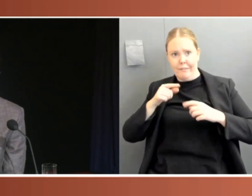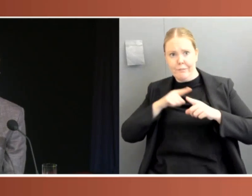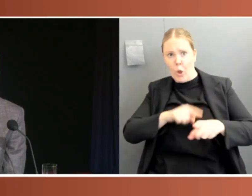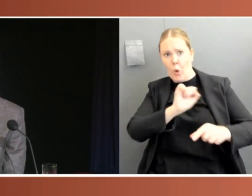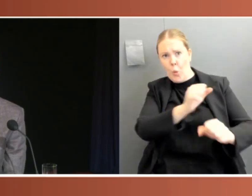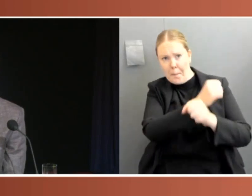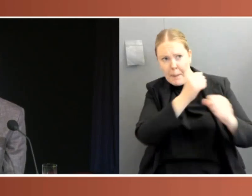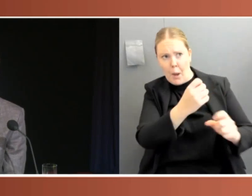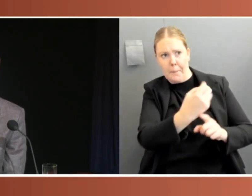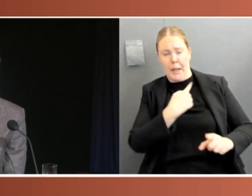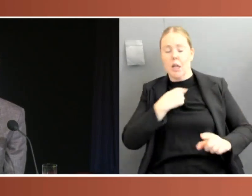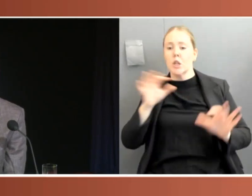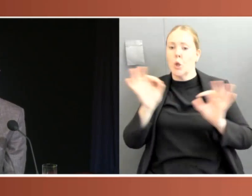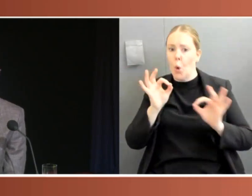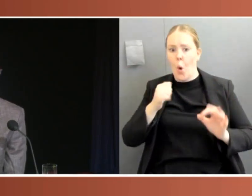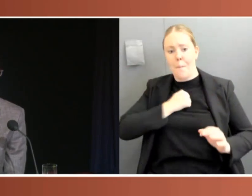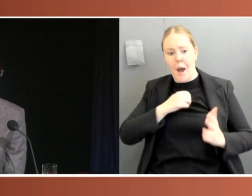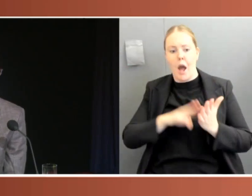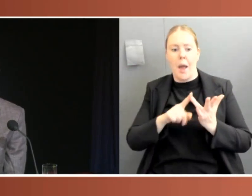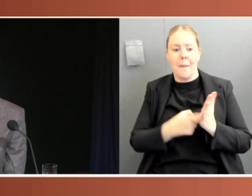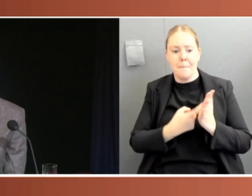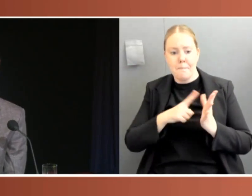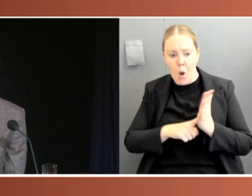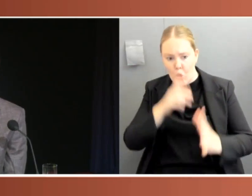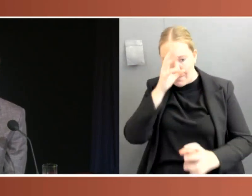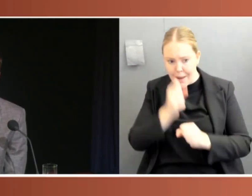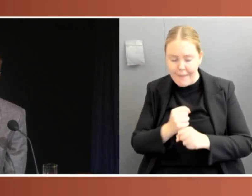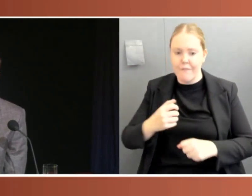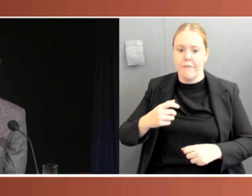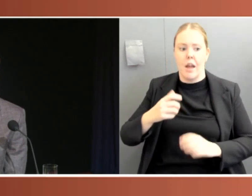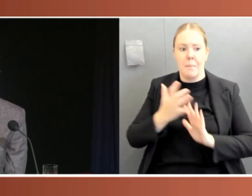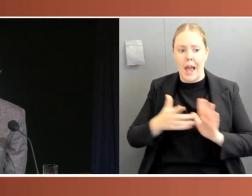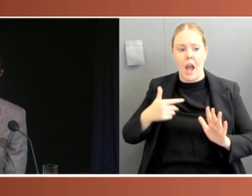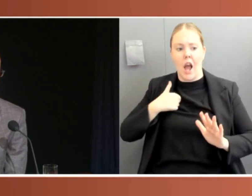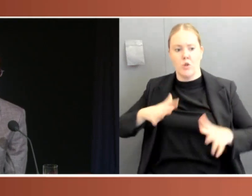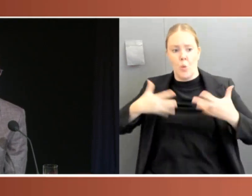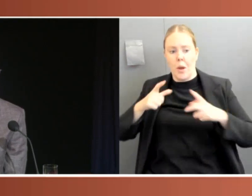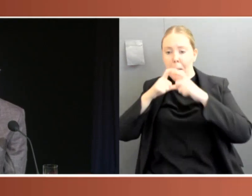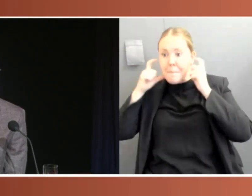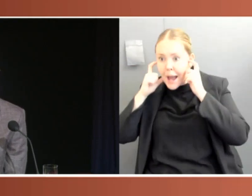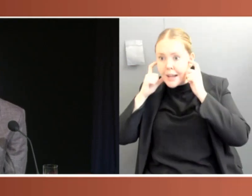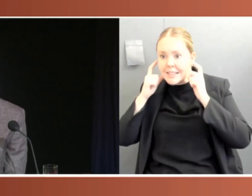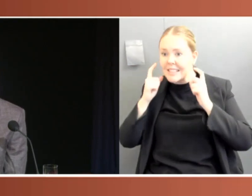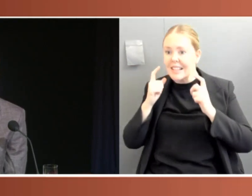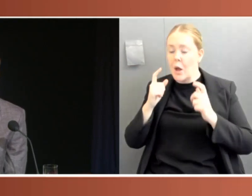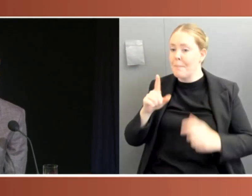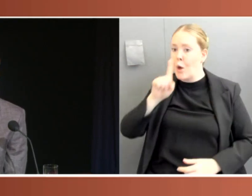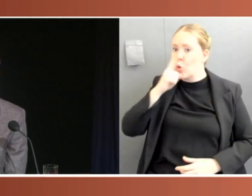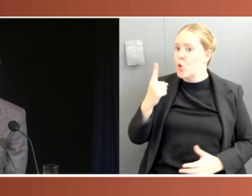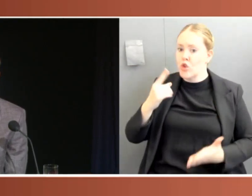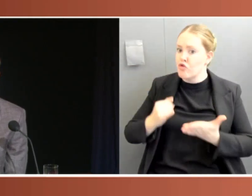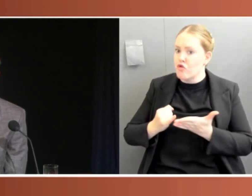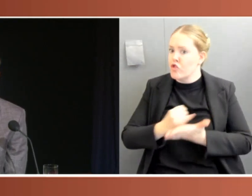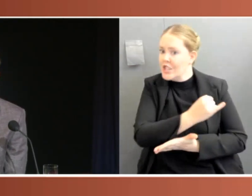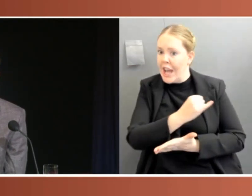feeling the full force of the law and their views, however we might agree or disagree with them, just weren't being ventilated, weren't being considered, weren't being debated, and weren't